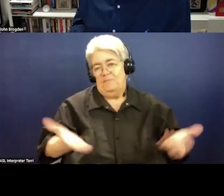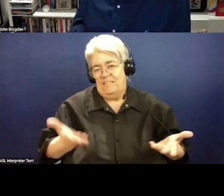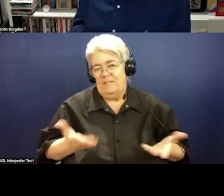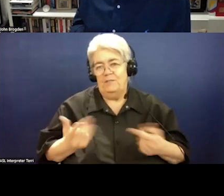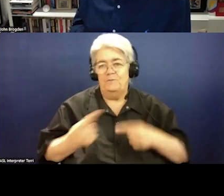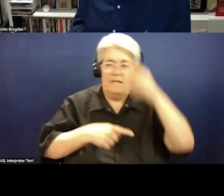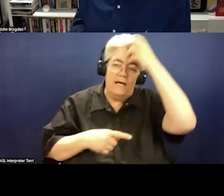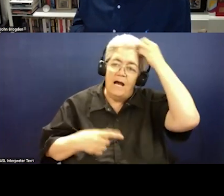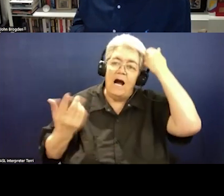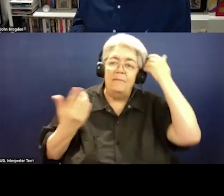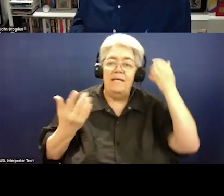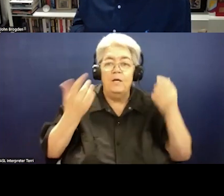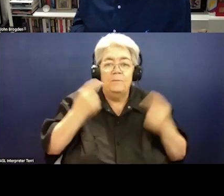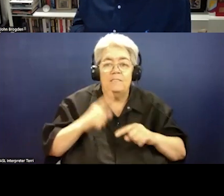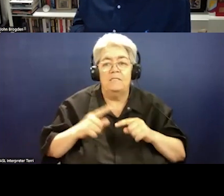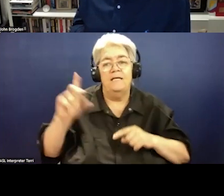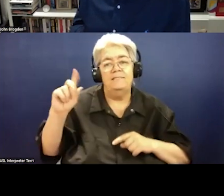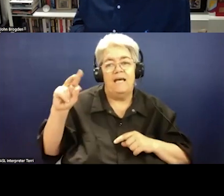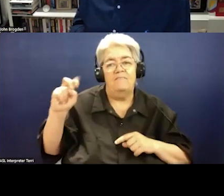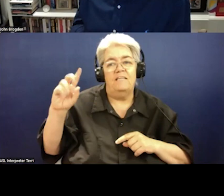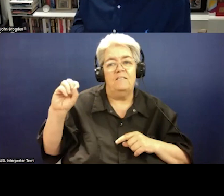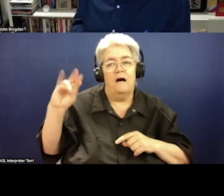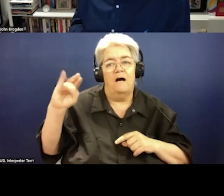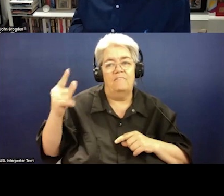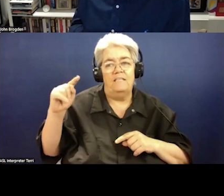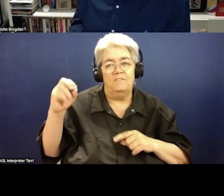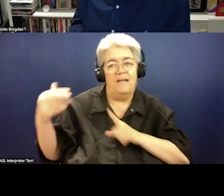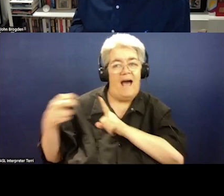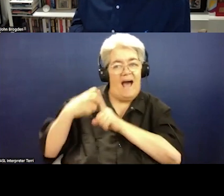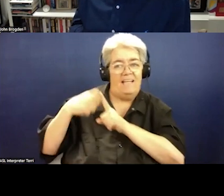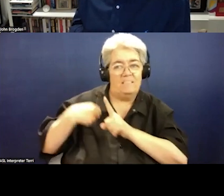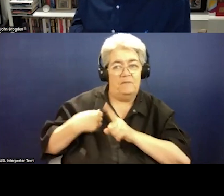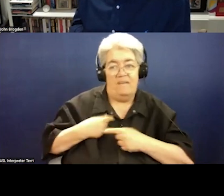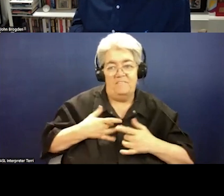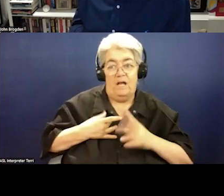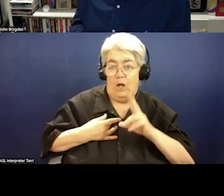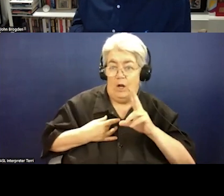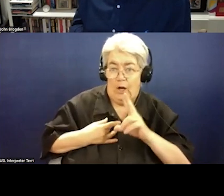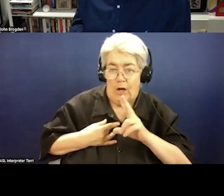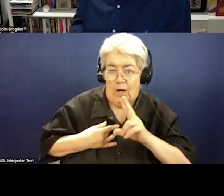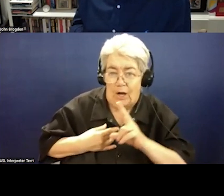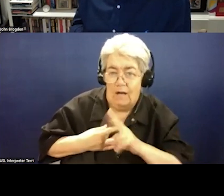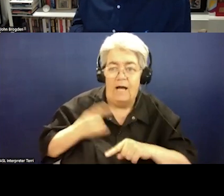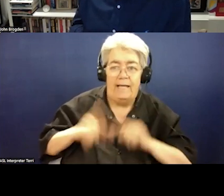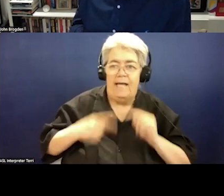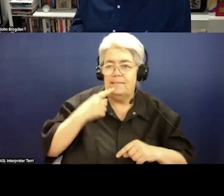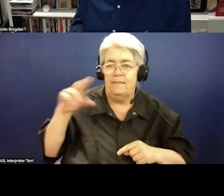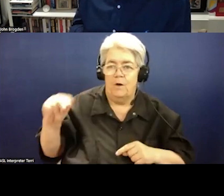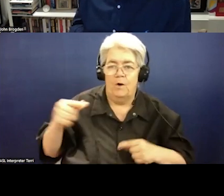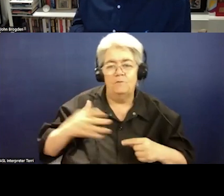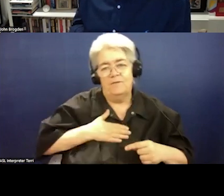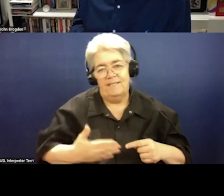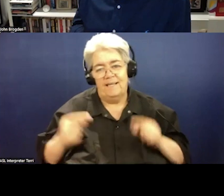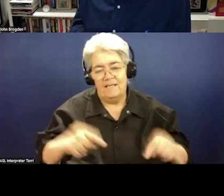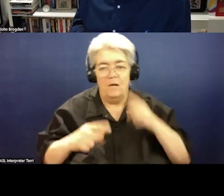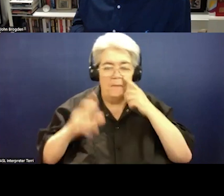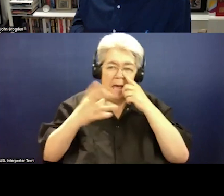part because I can't say no to David Covington, your friend, David Covington. And I do also want to acknowledge my great friend, Sue